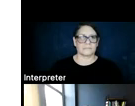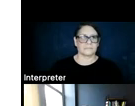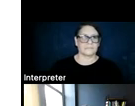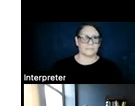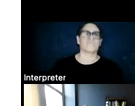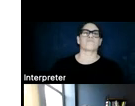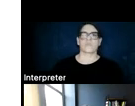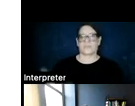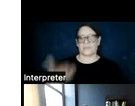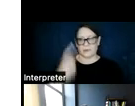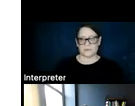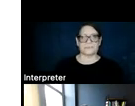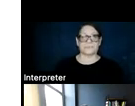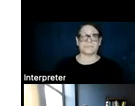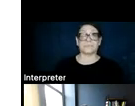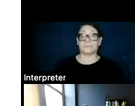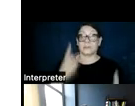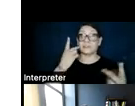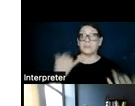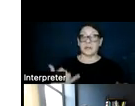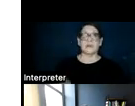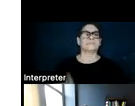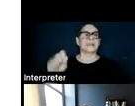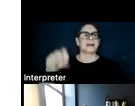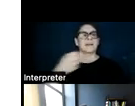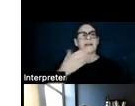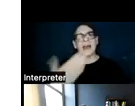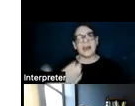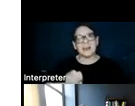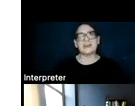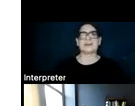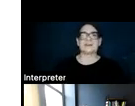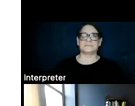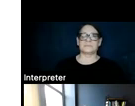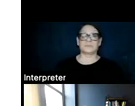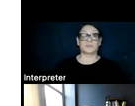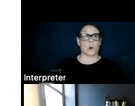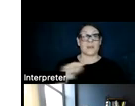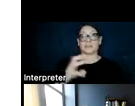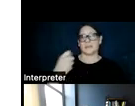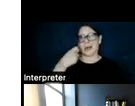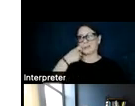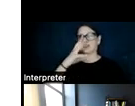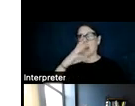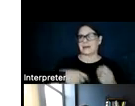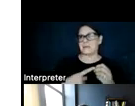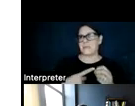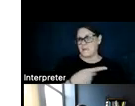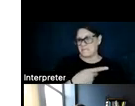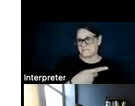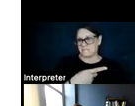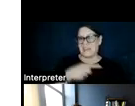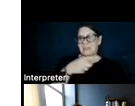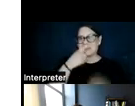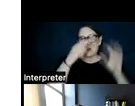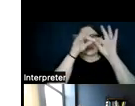There we go. Is that visible now? Yes, thank you. Okay. So this was the slide that I was referring to. And those are the